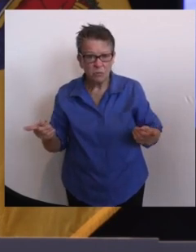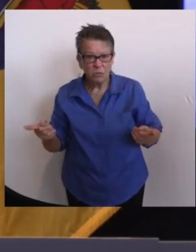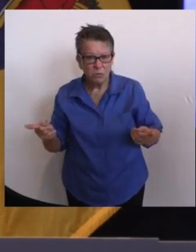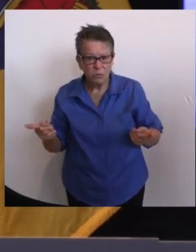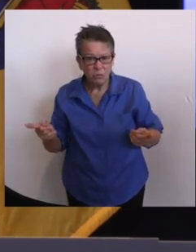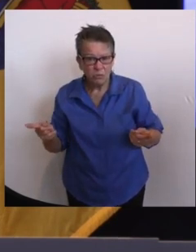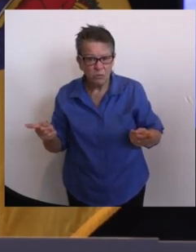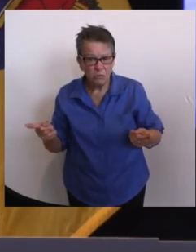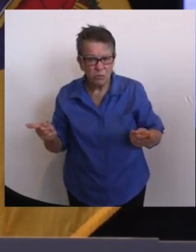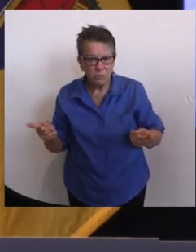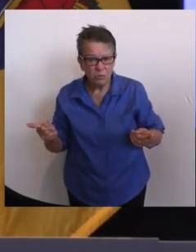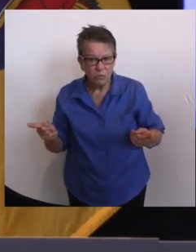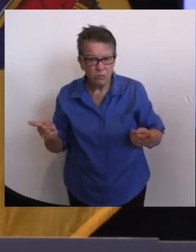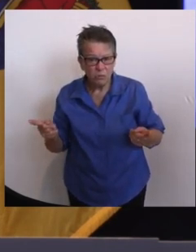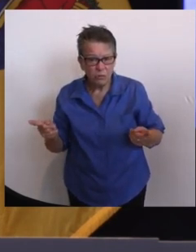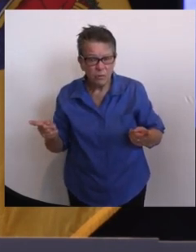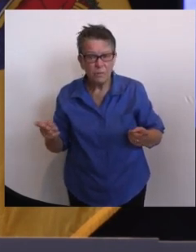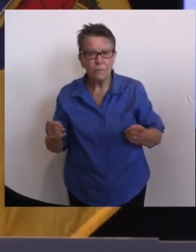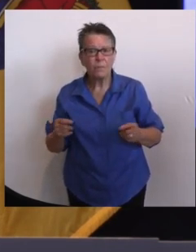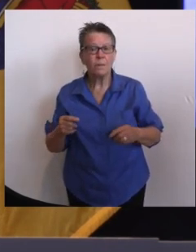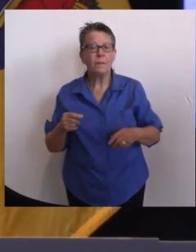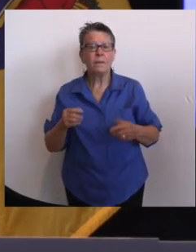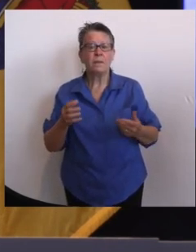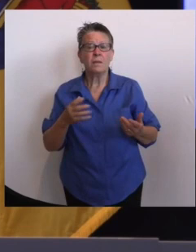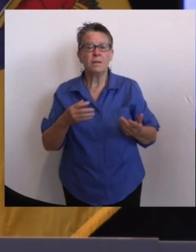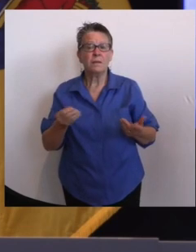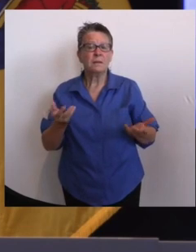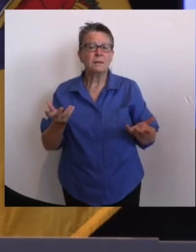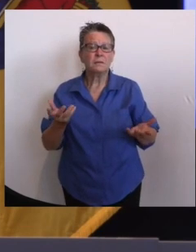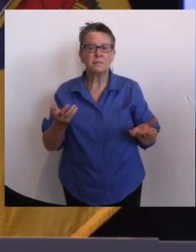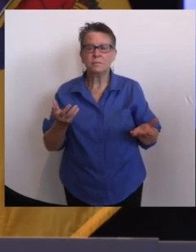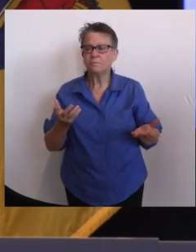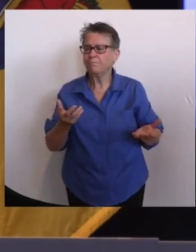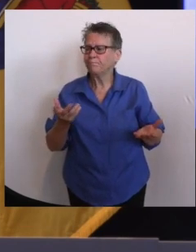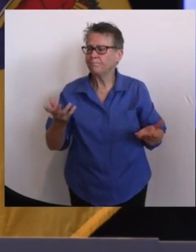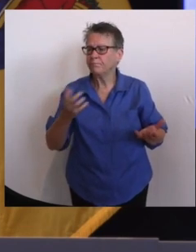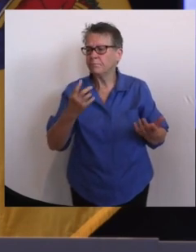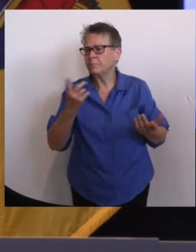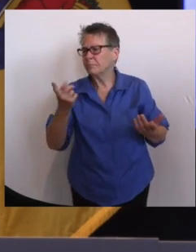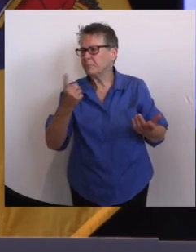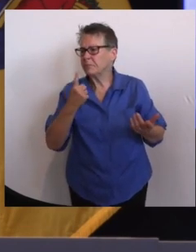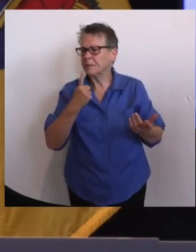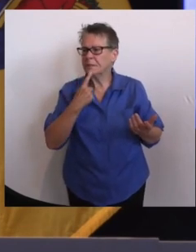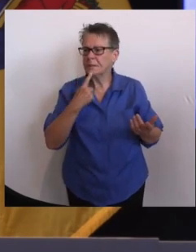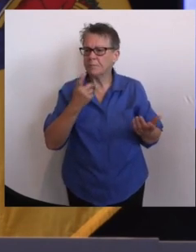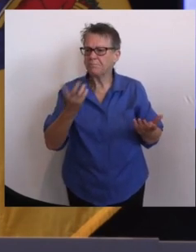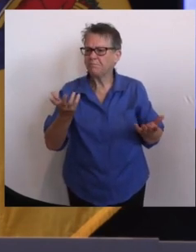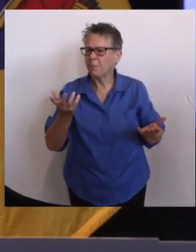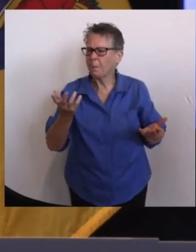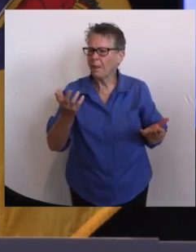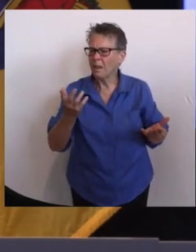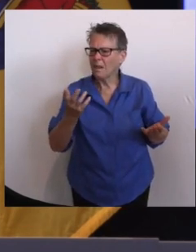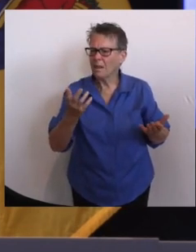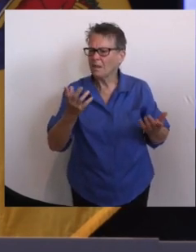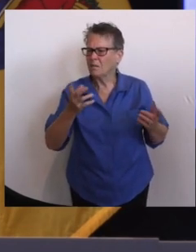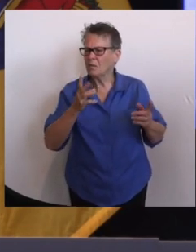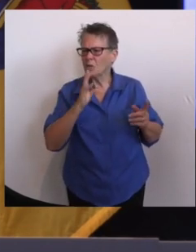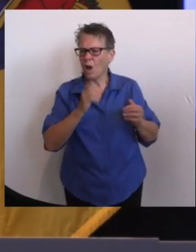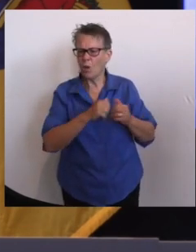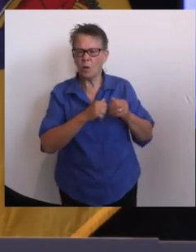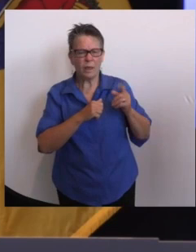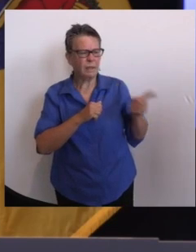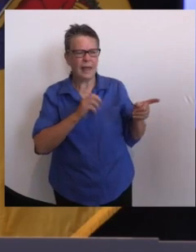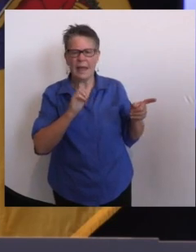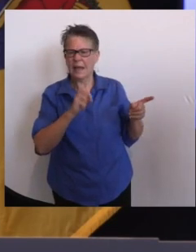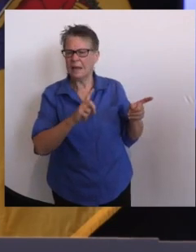And then secondly, your point, a bad, let's not, and I'm not, you're not, and I know I'm not, and you all aren't, a bad